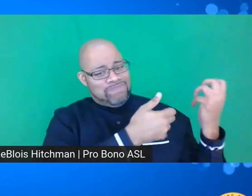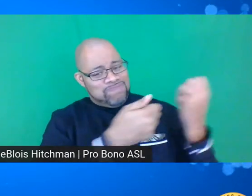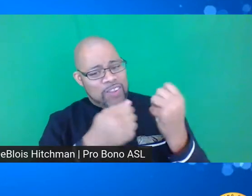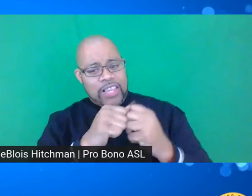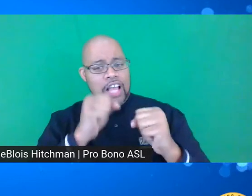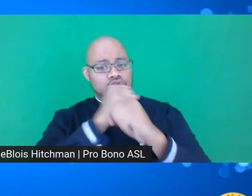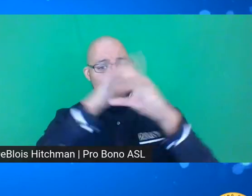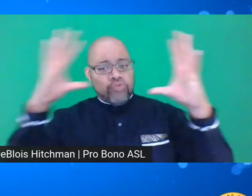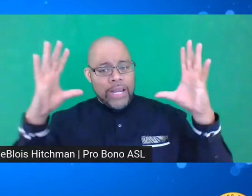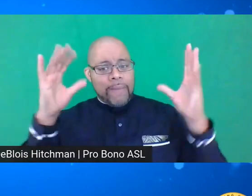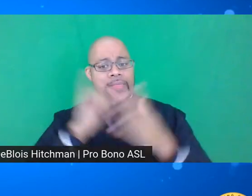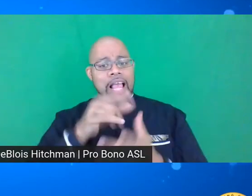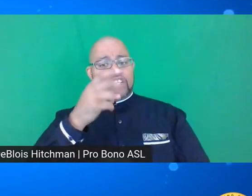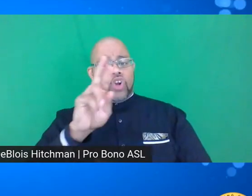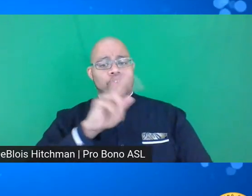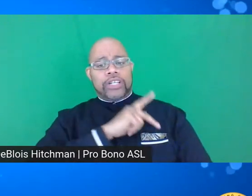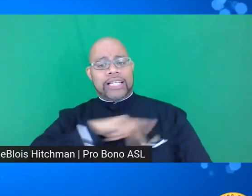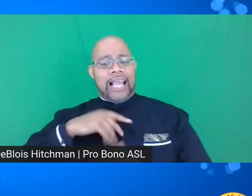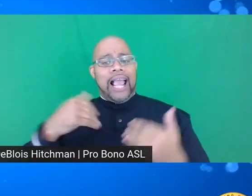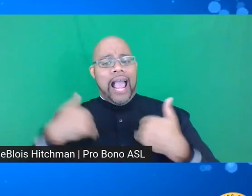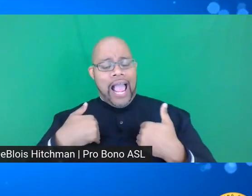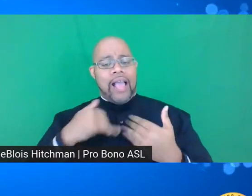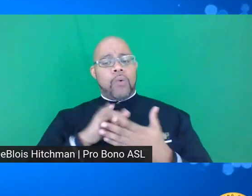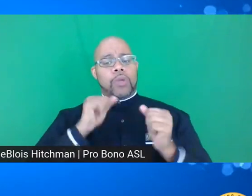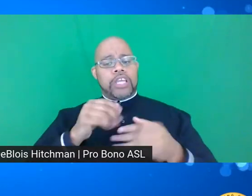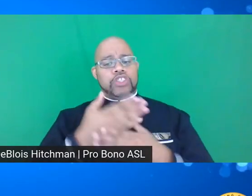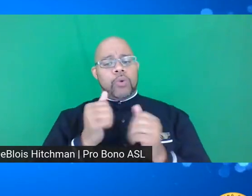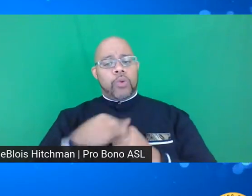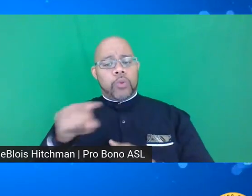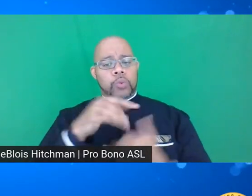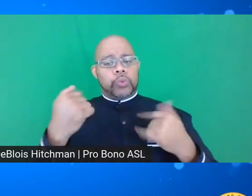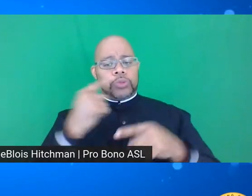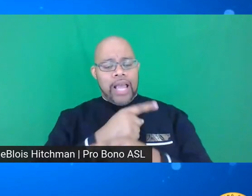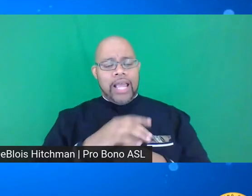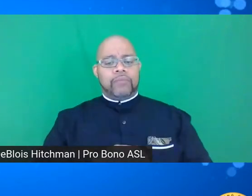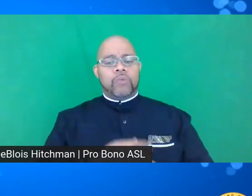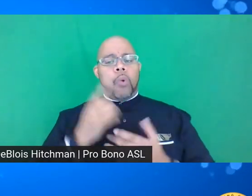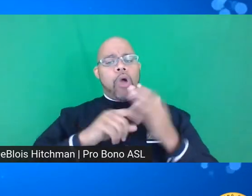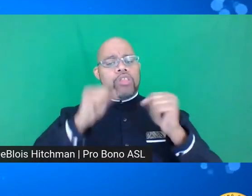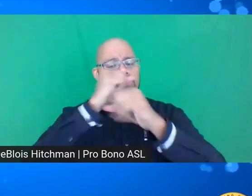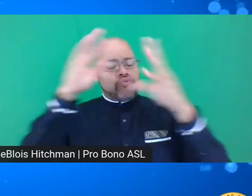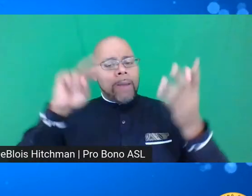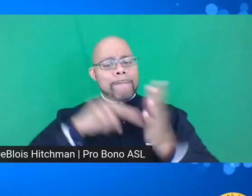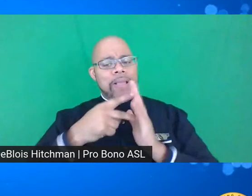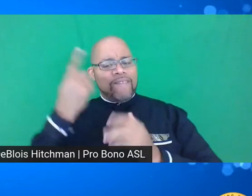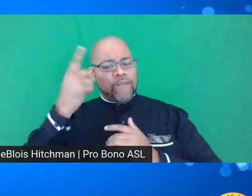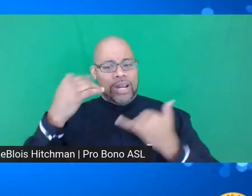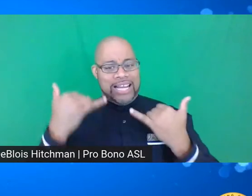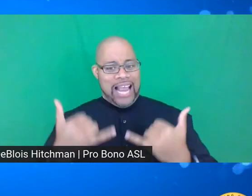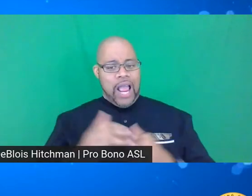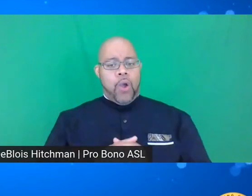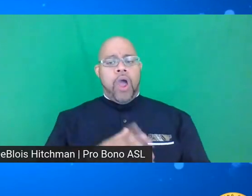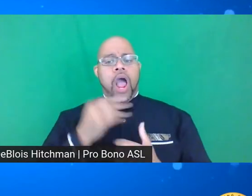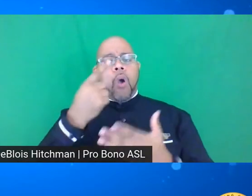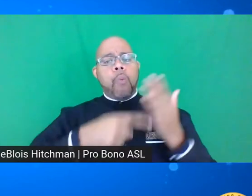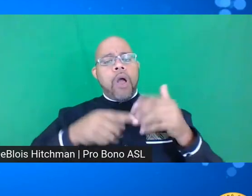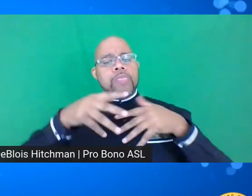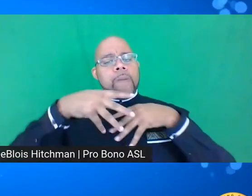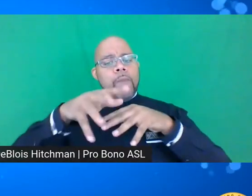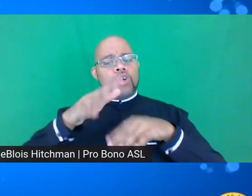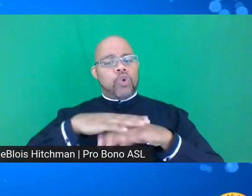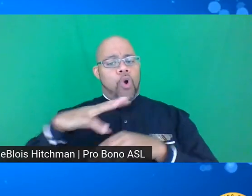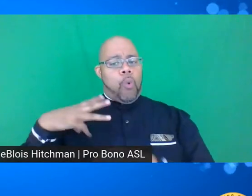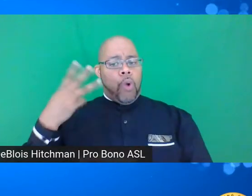that Dr. King had, that we can share with you today what that dream means for now and what the march on